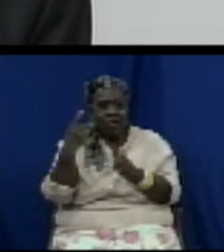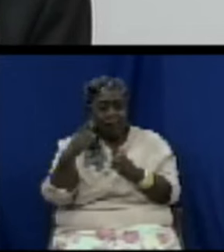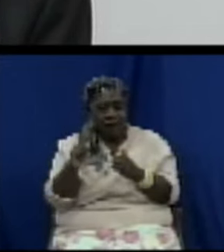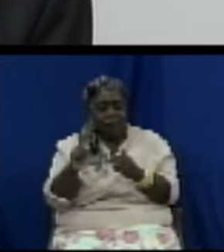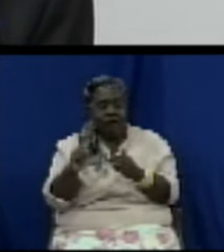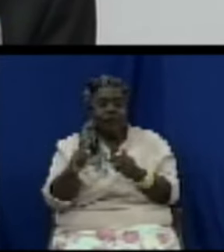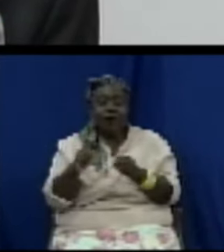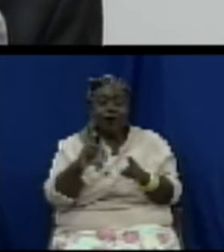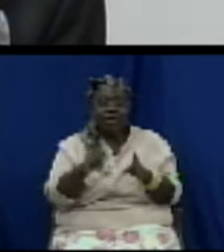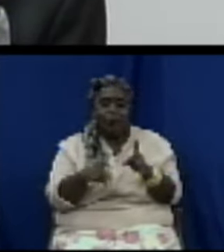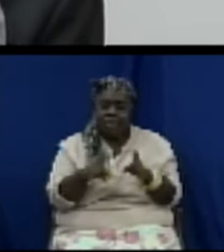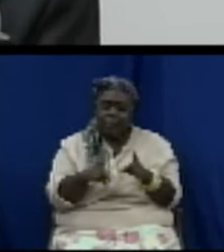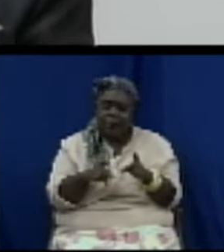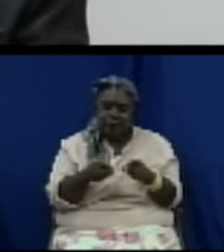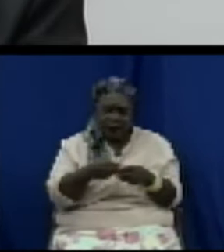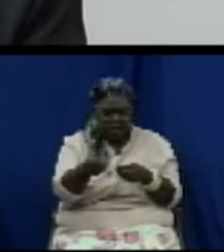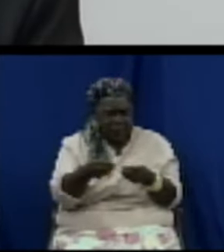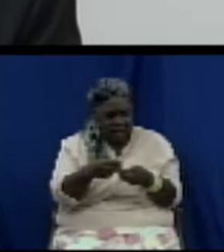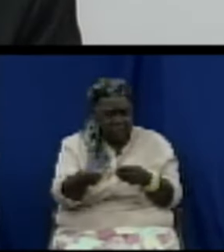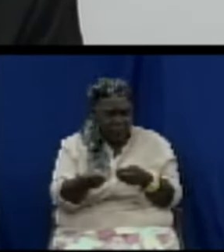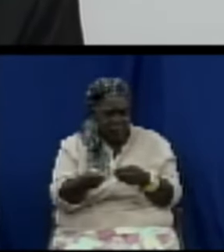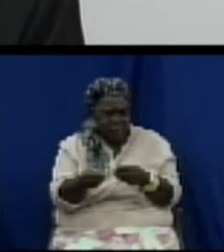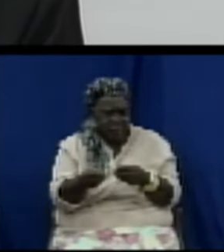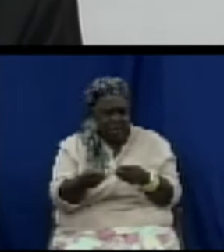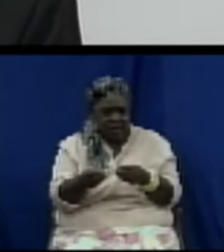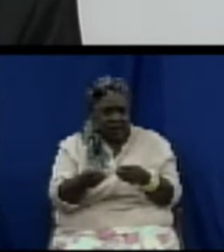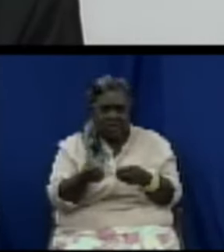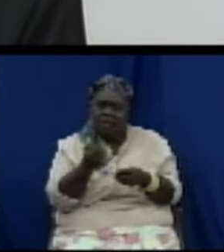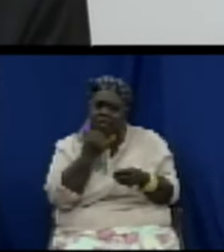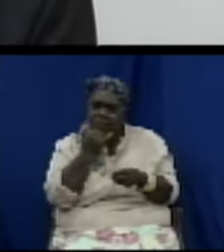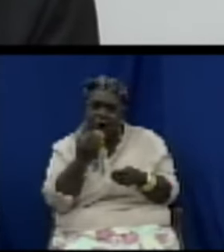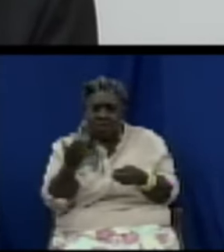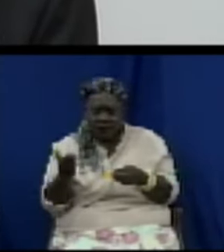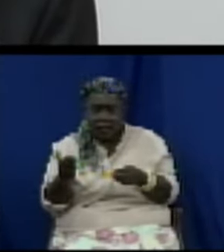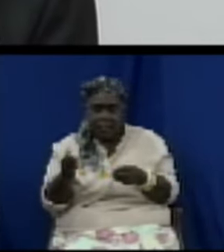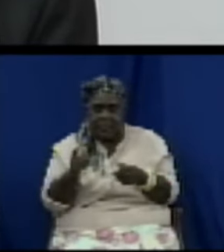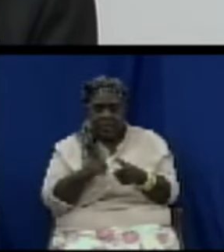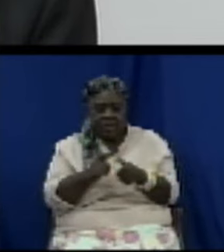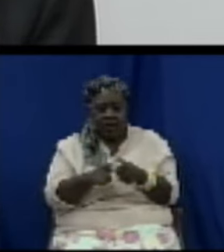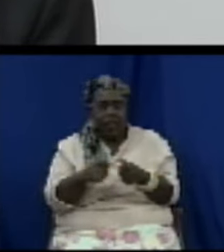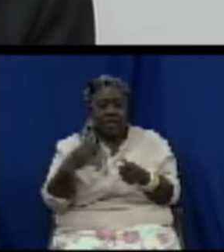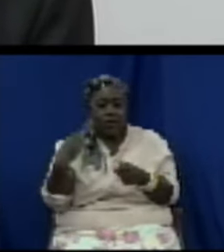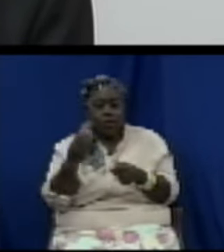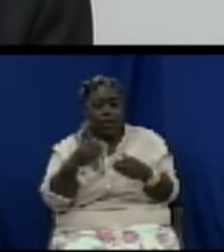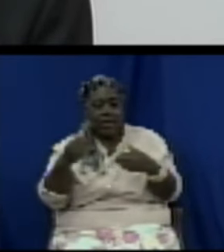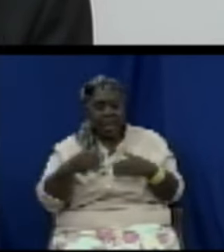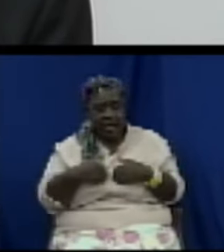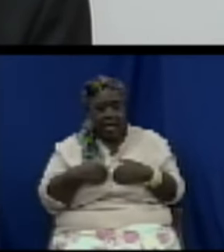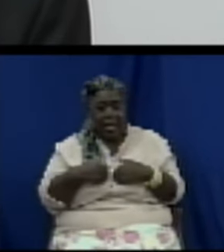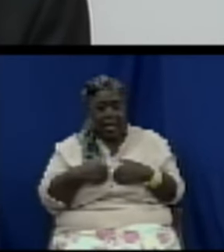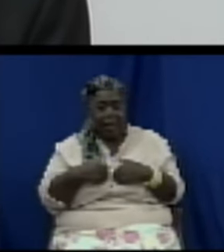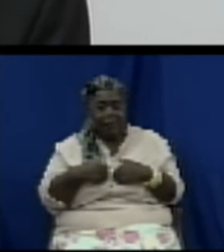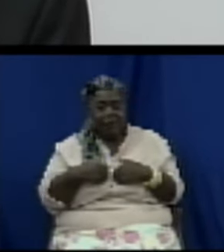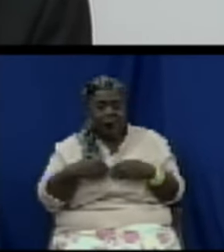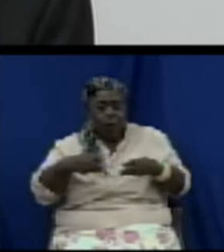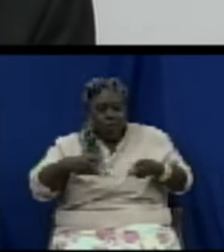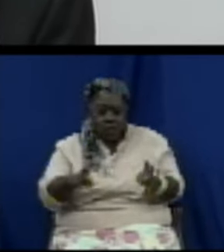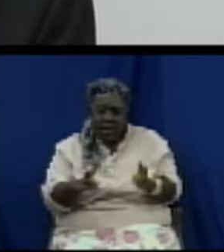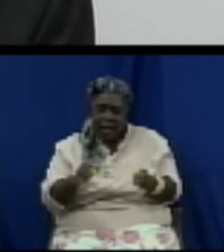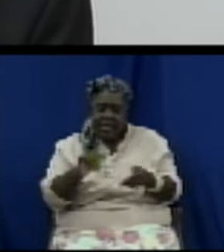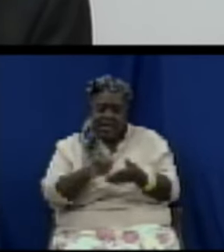suppliers are appropriately sanctioned and relevant civil or criminal defenses